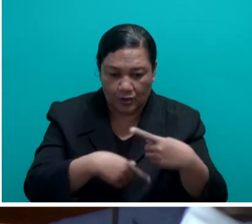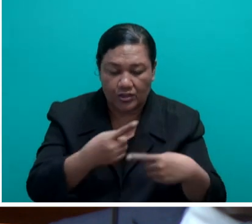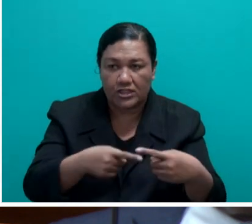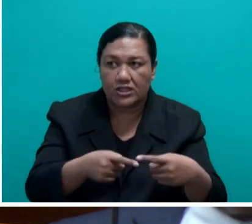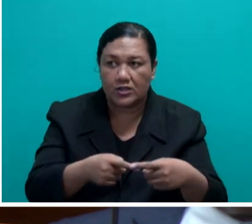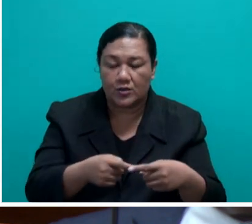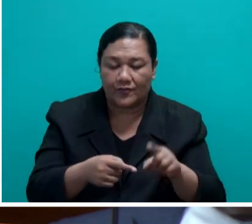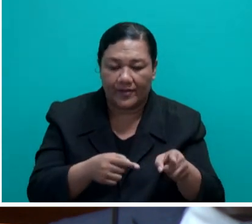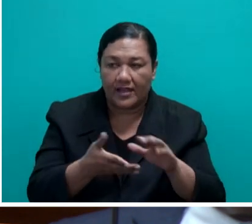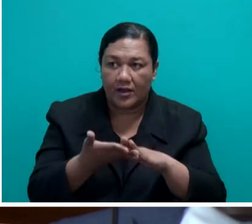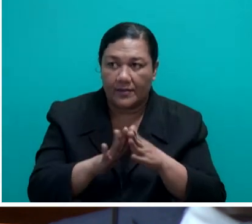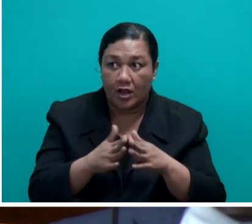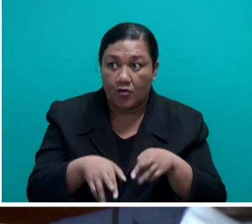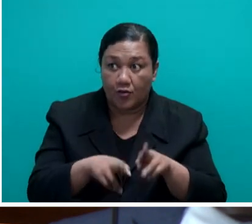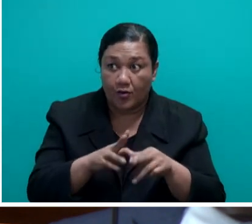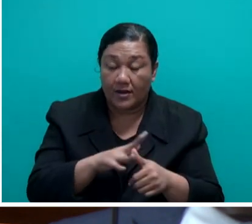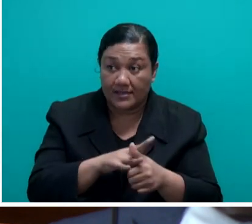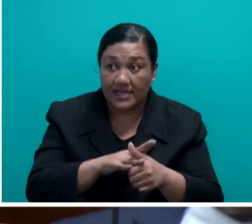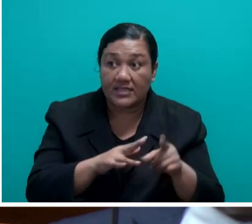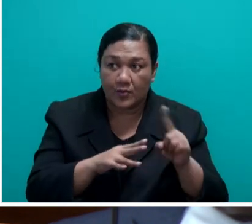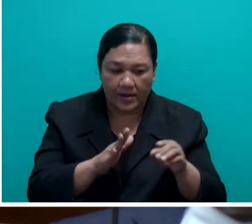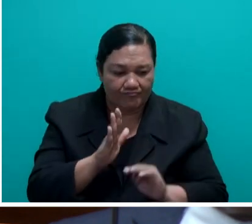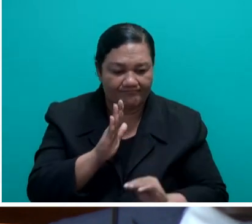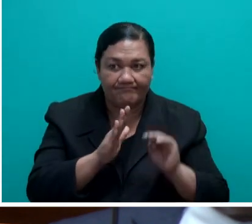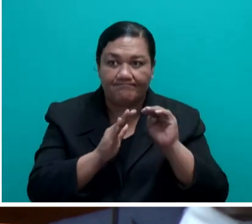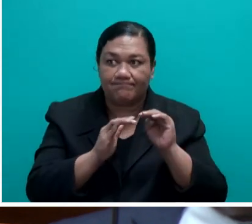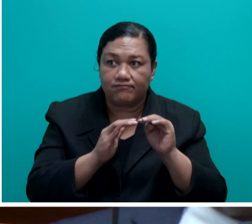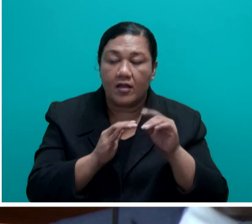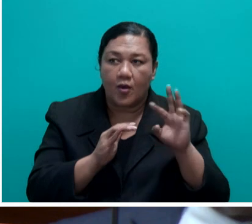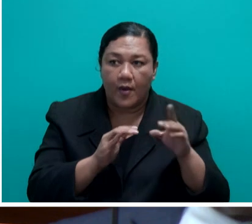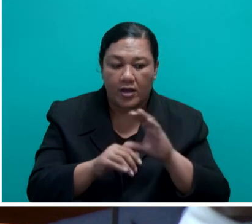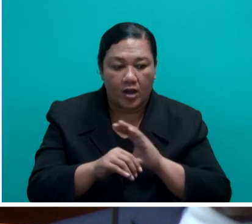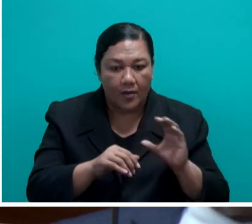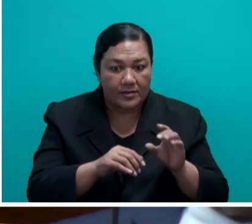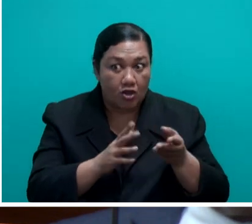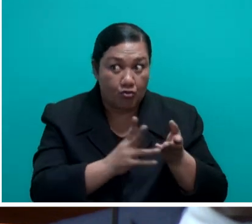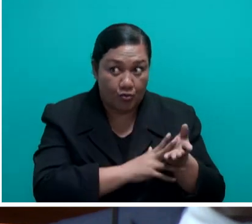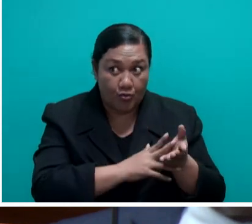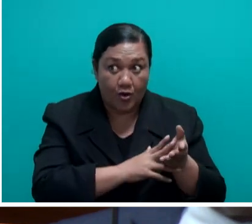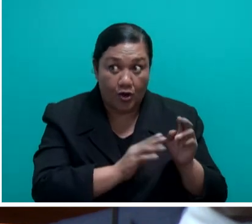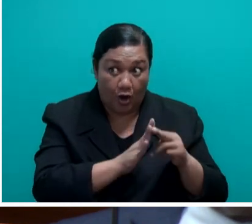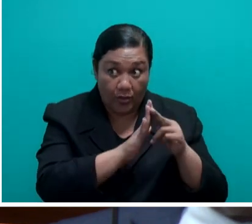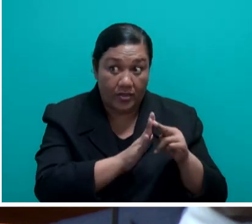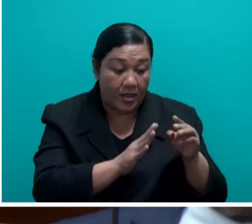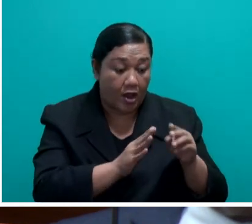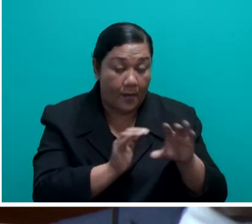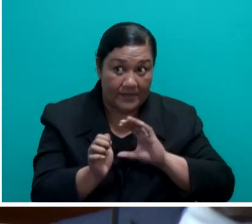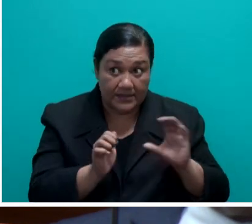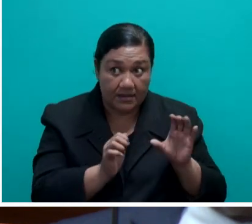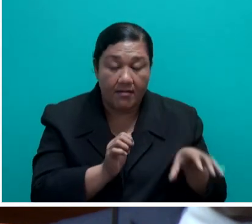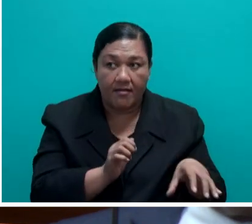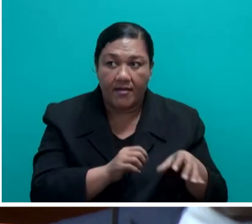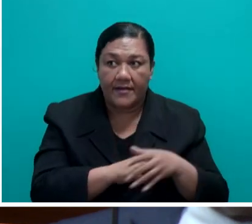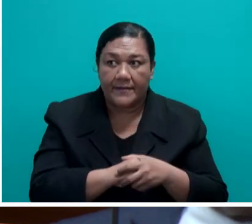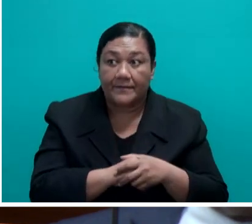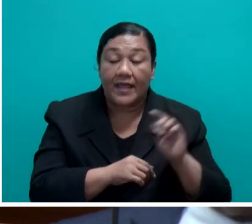The road access is earmarked to be upgraded through the Office of the Commissioner Northern Council the CAF program that I just described in the